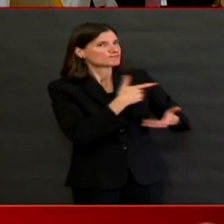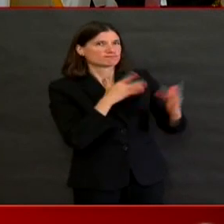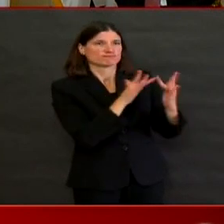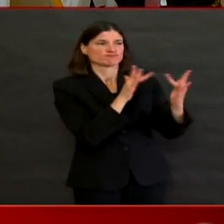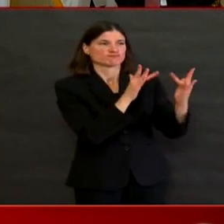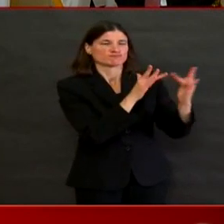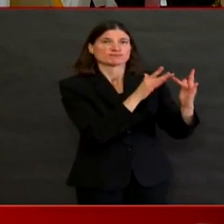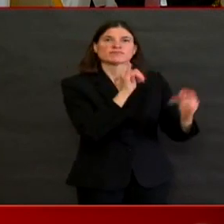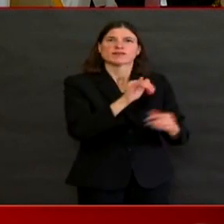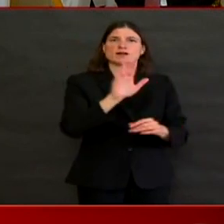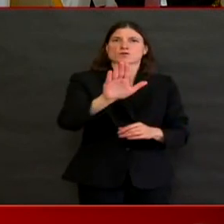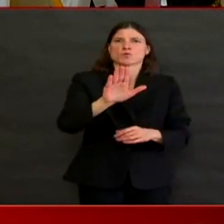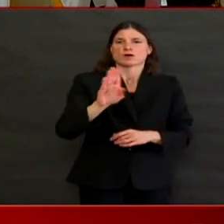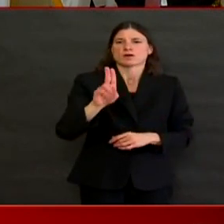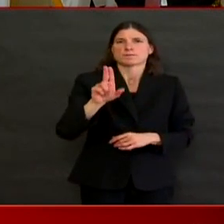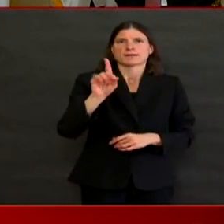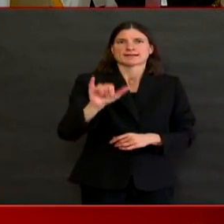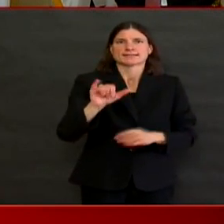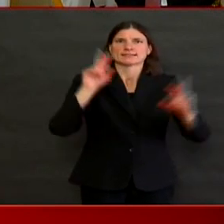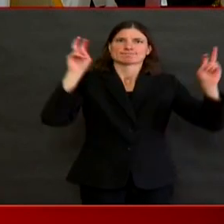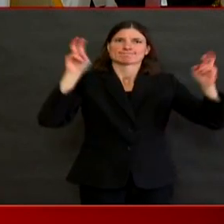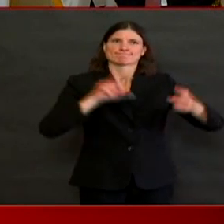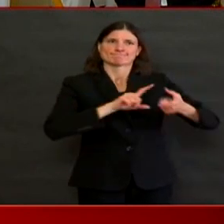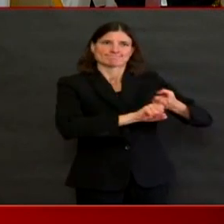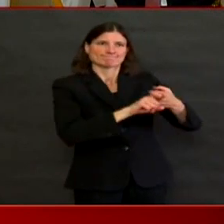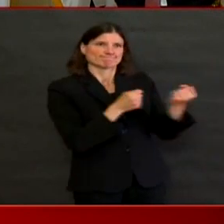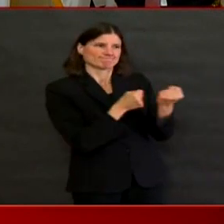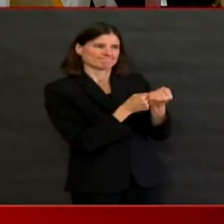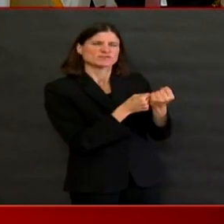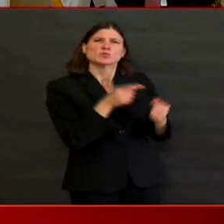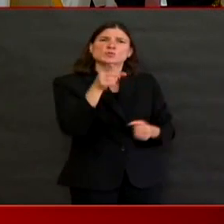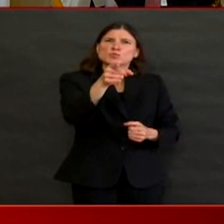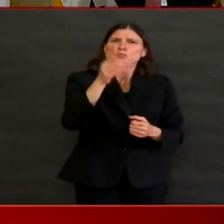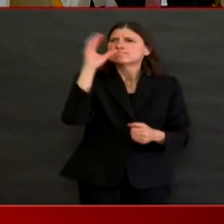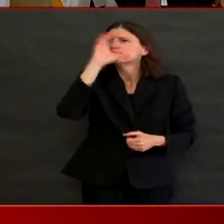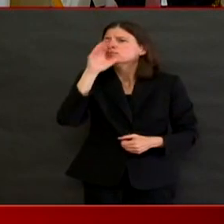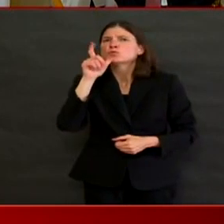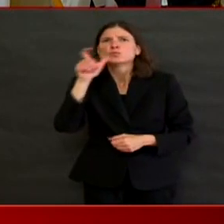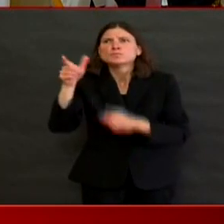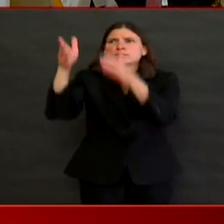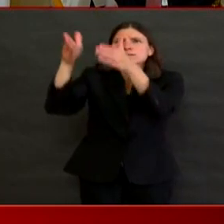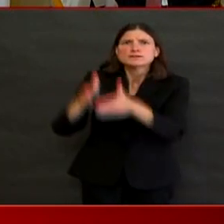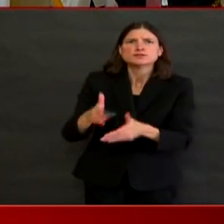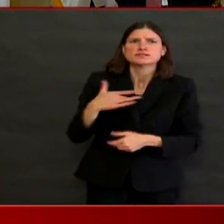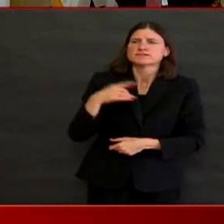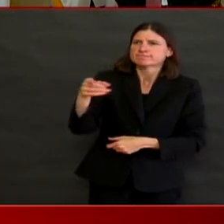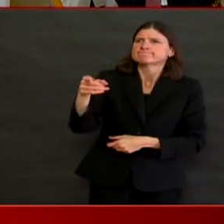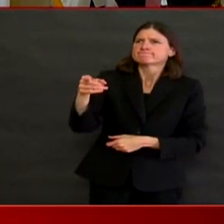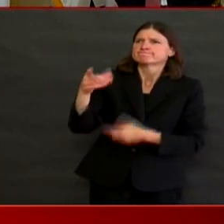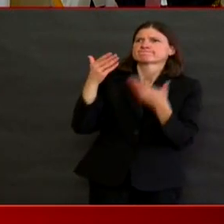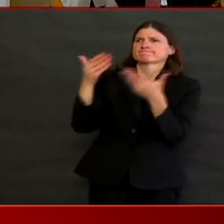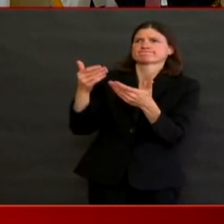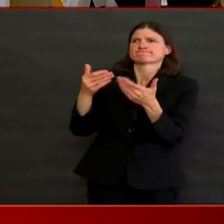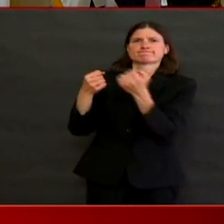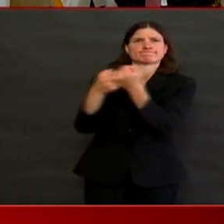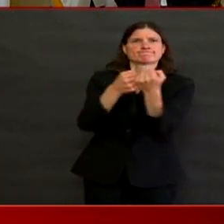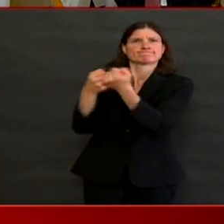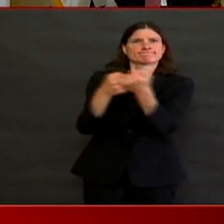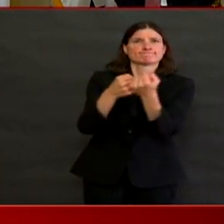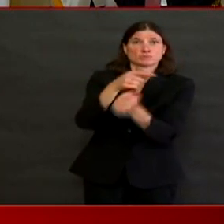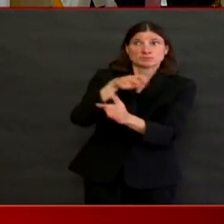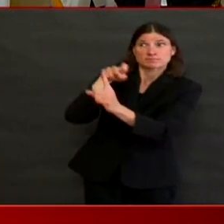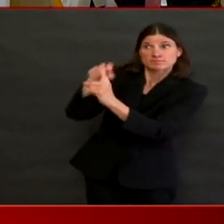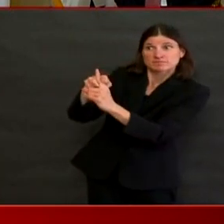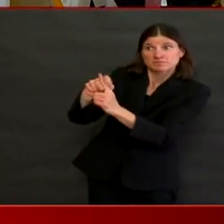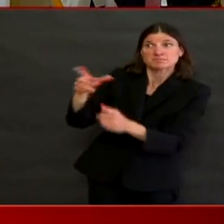an arrangement where you help each other out. Because so many people out there are saying, Oh God, this is so hard. You know, how are you